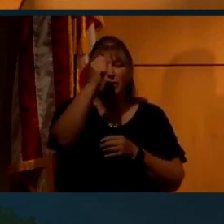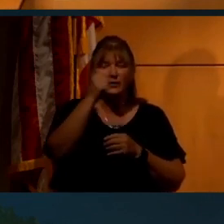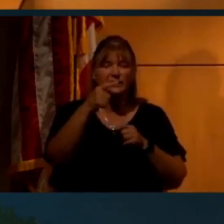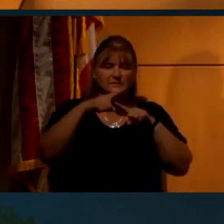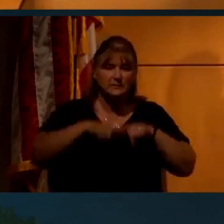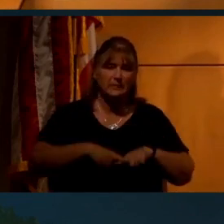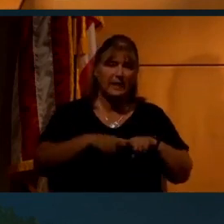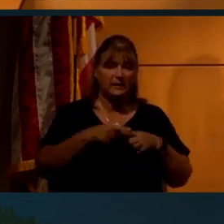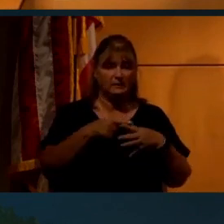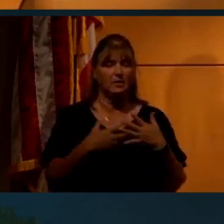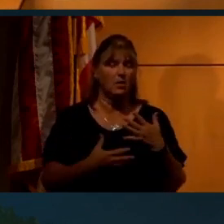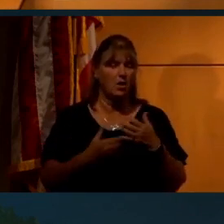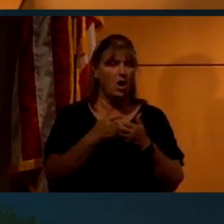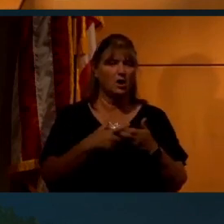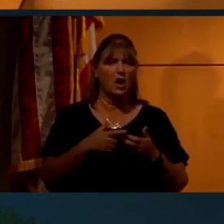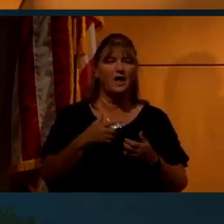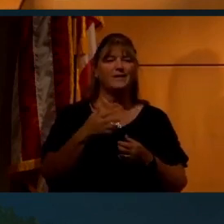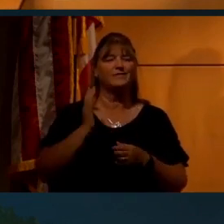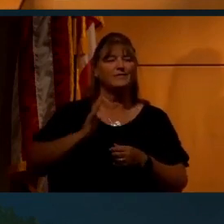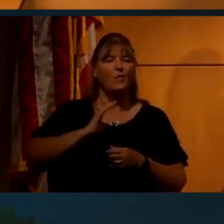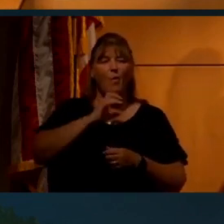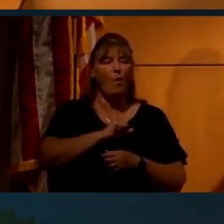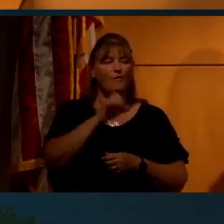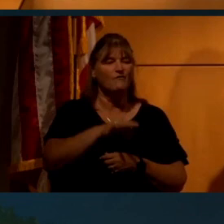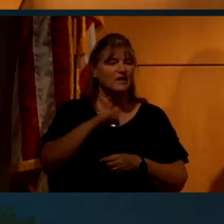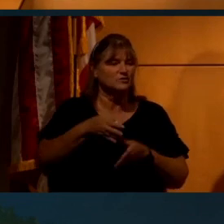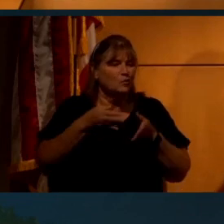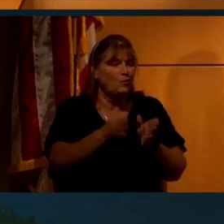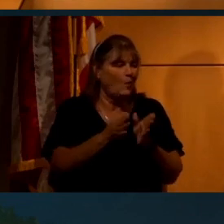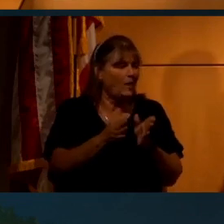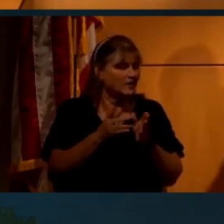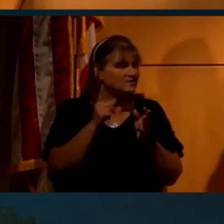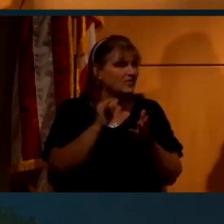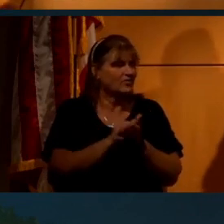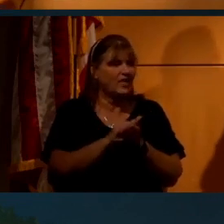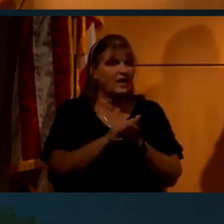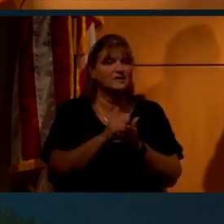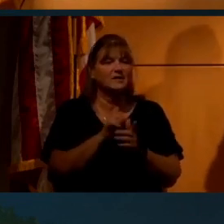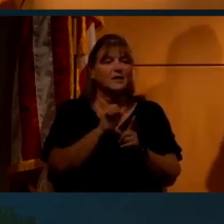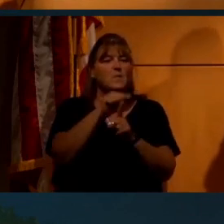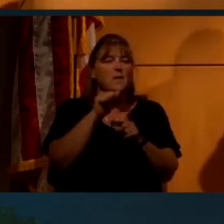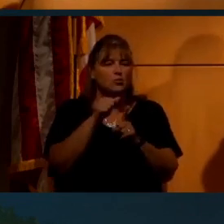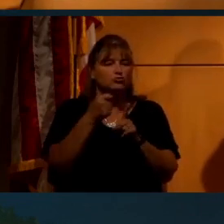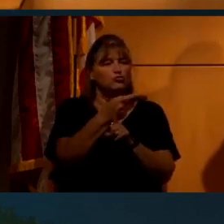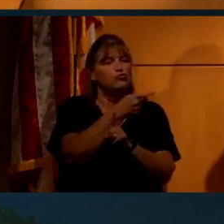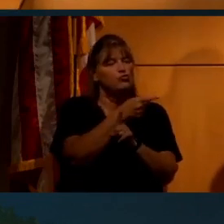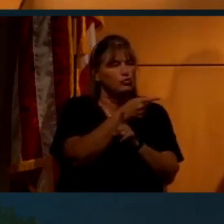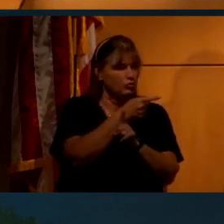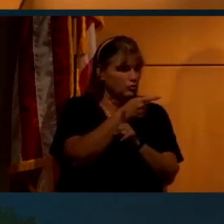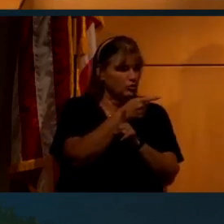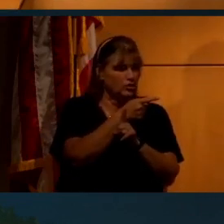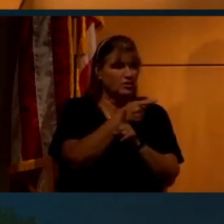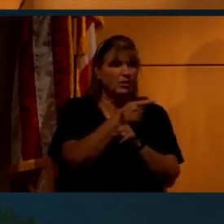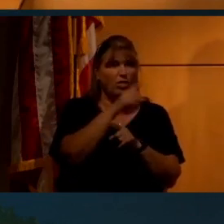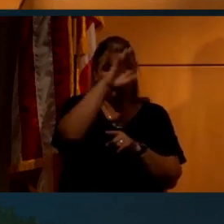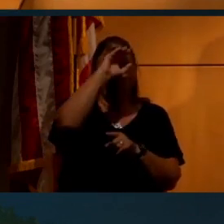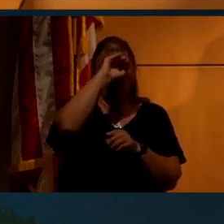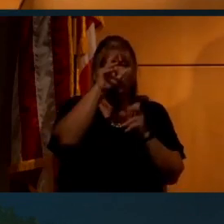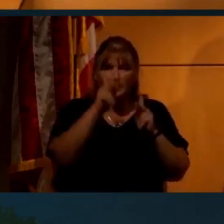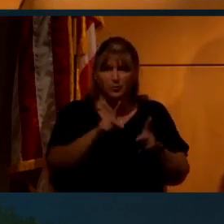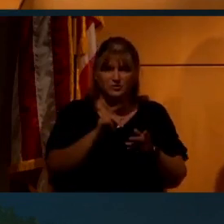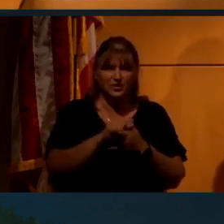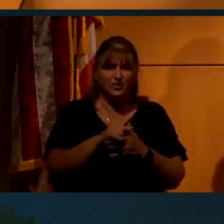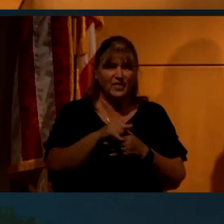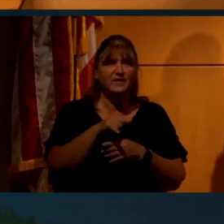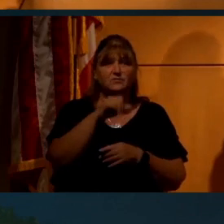tried and true tactics that mislead, bamboozle, fool the person who is